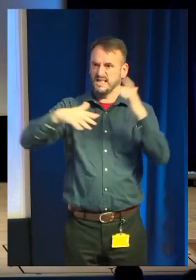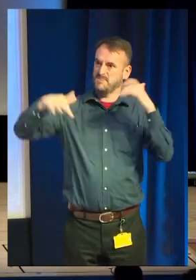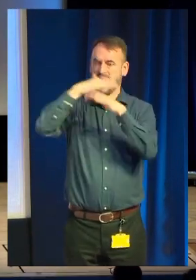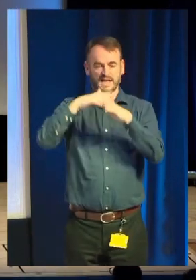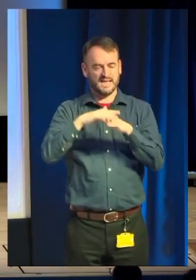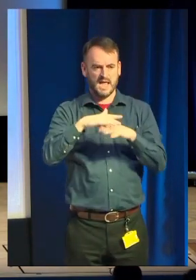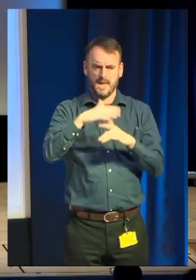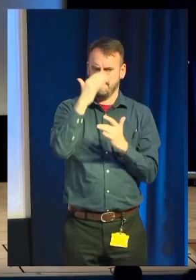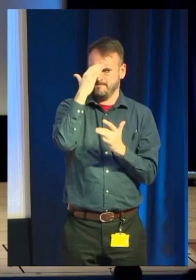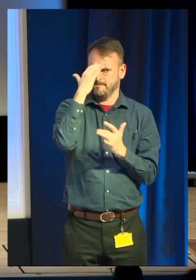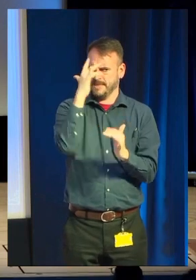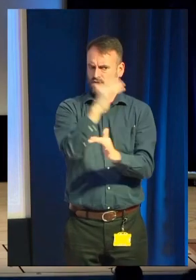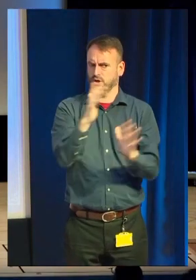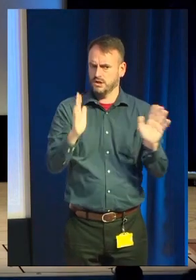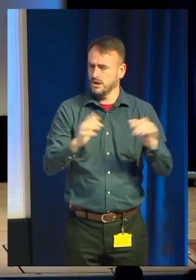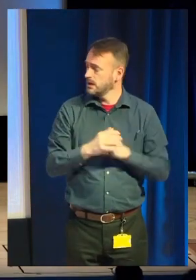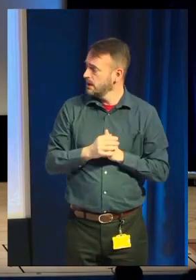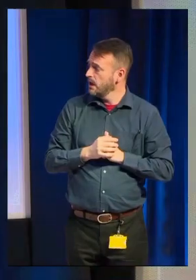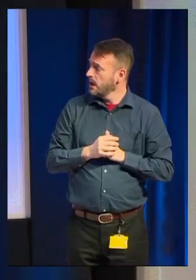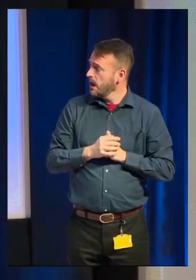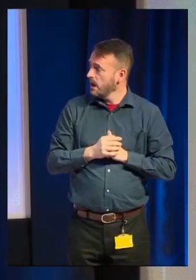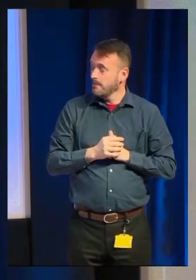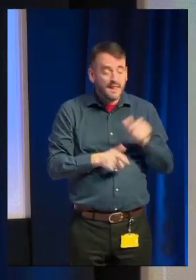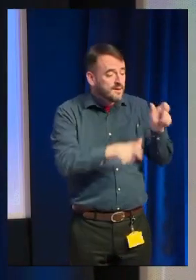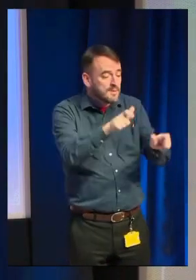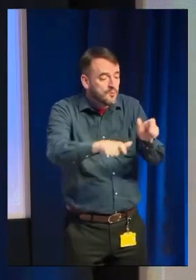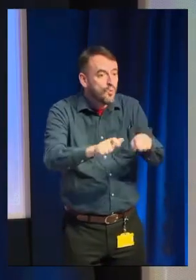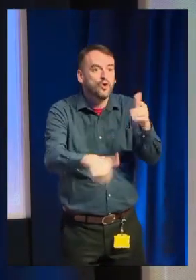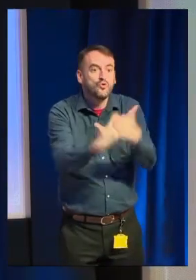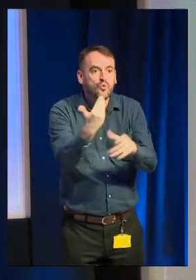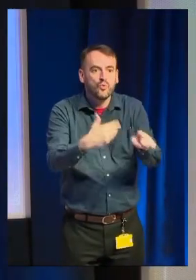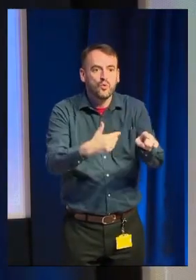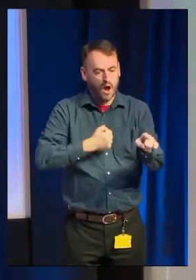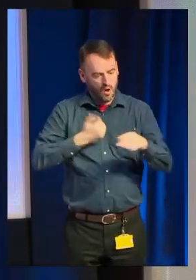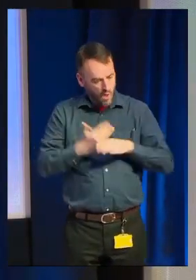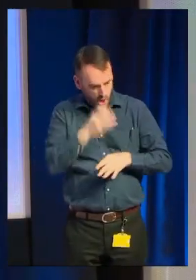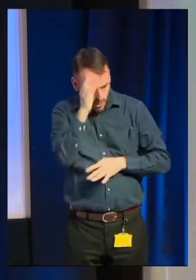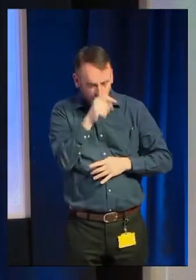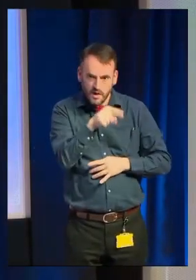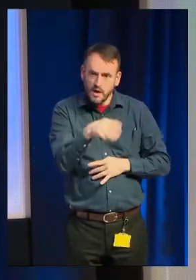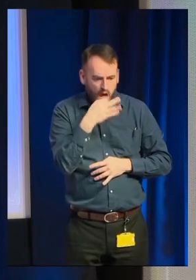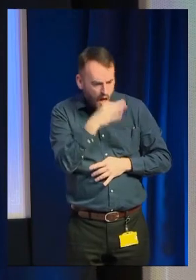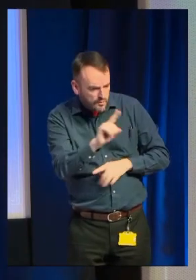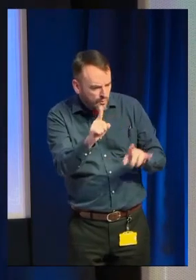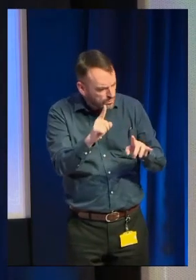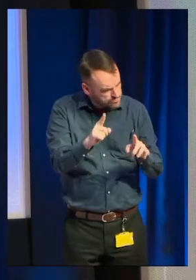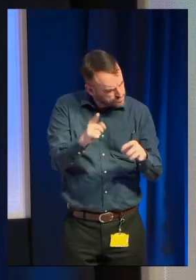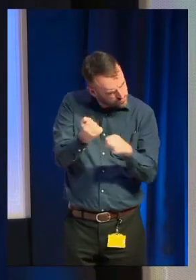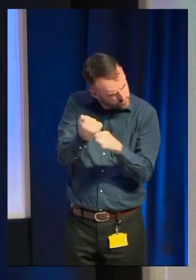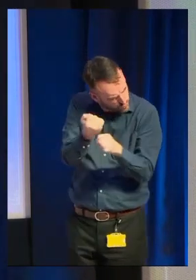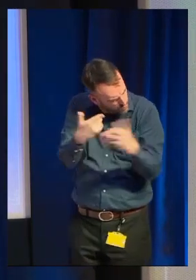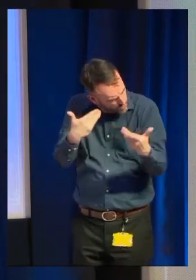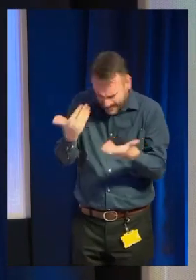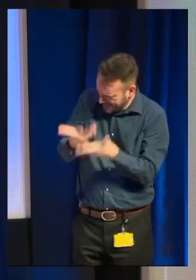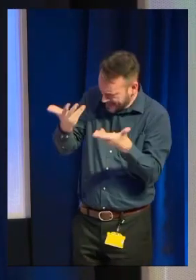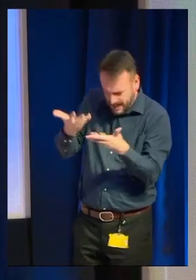the, when we did a survey with people who didn't know our stuff, the overwhelming, like, what do you think you do? What do you think this means? The